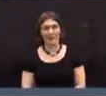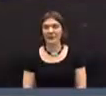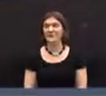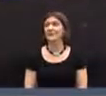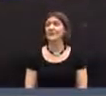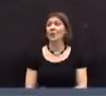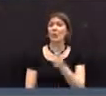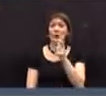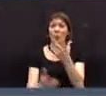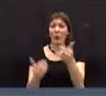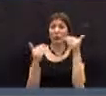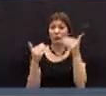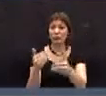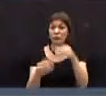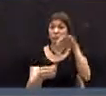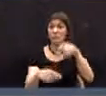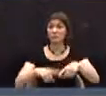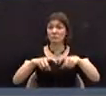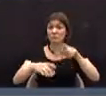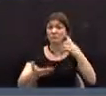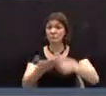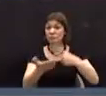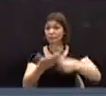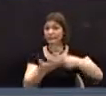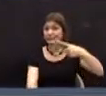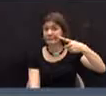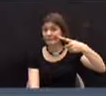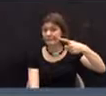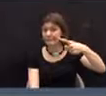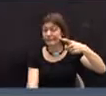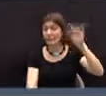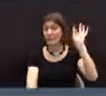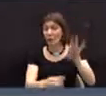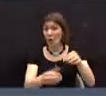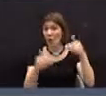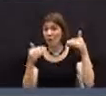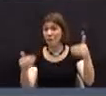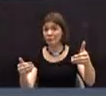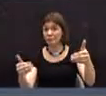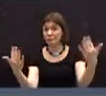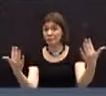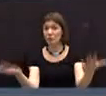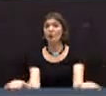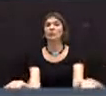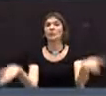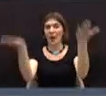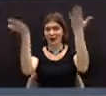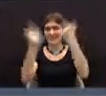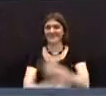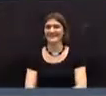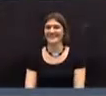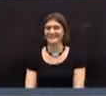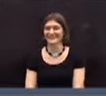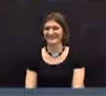All those in favor of ceasing debate on the question of the appeal, please rise.